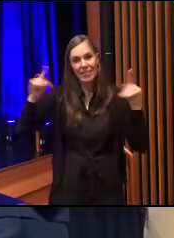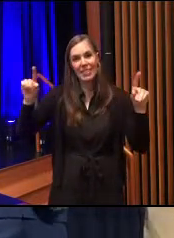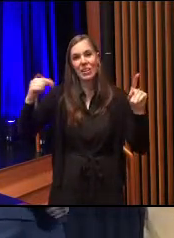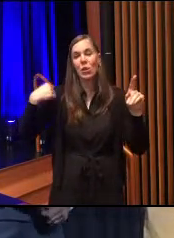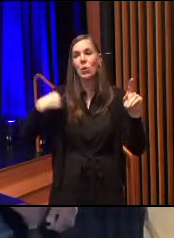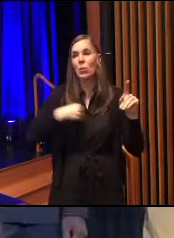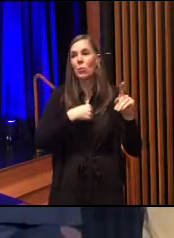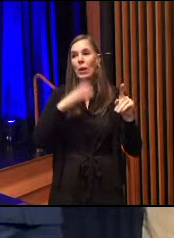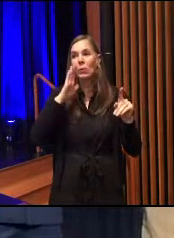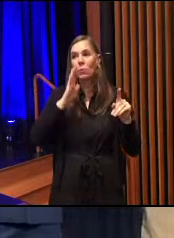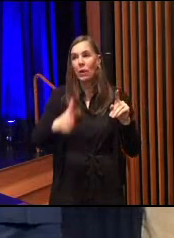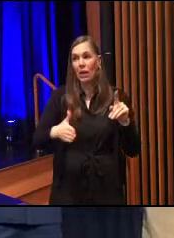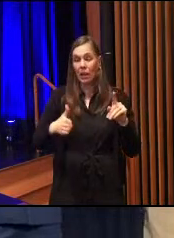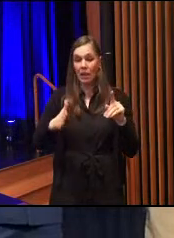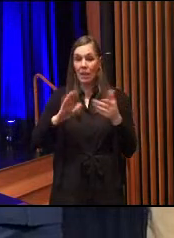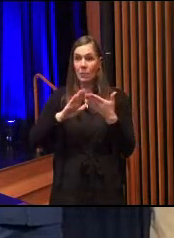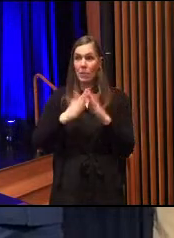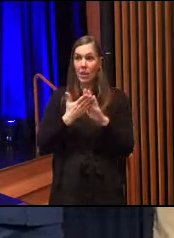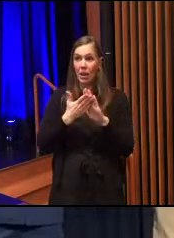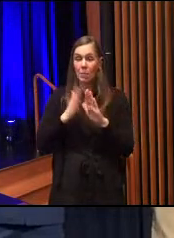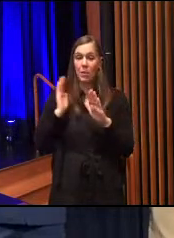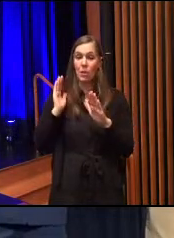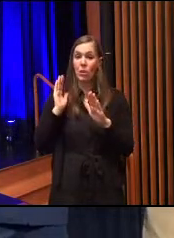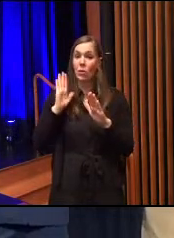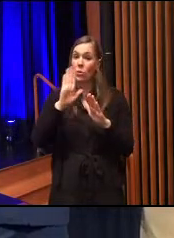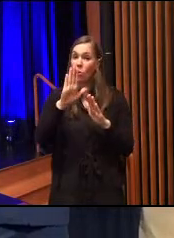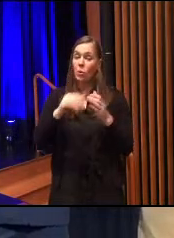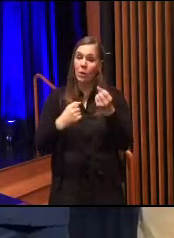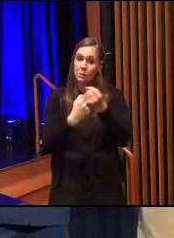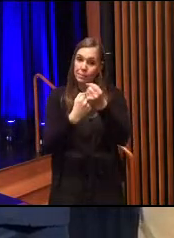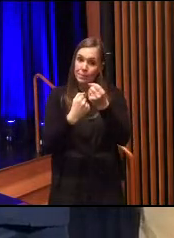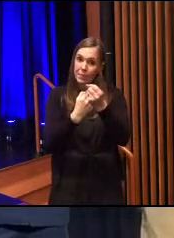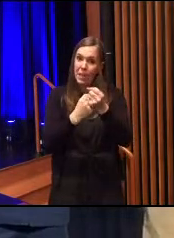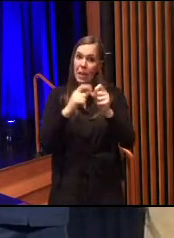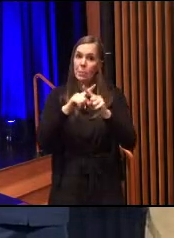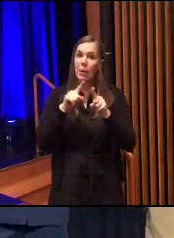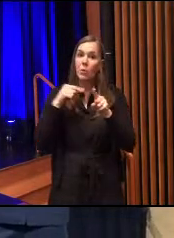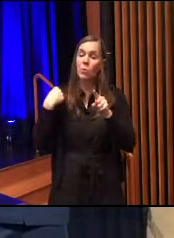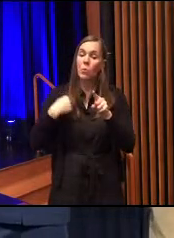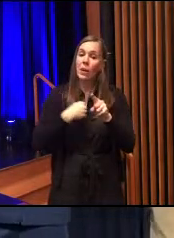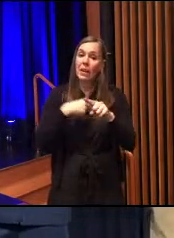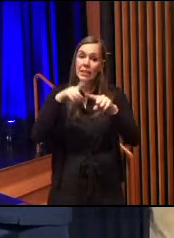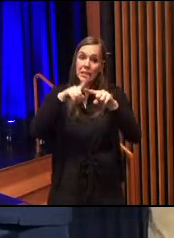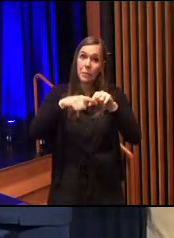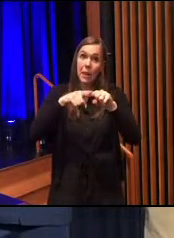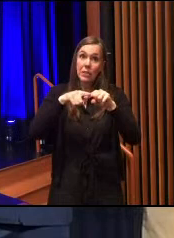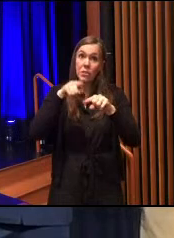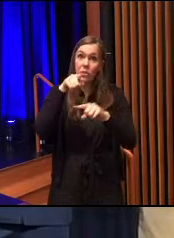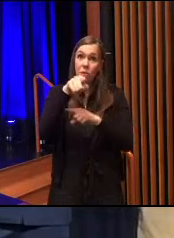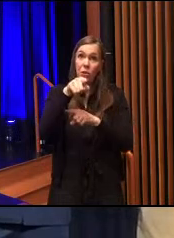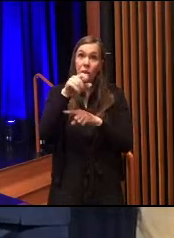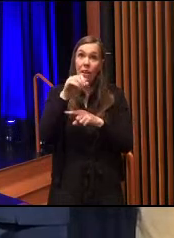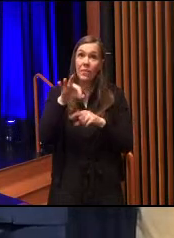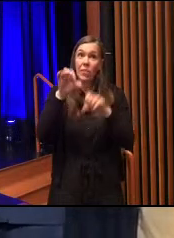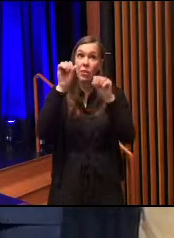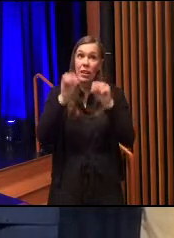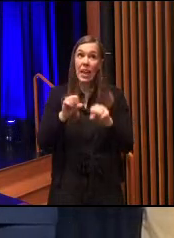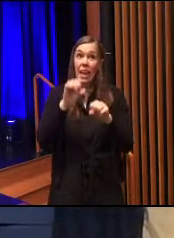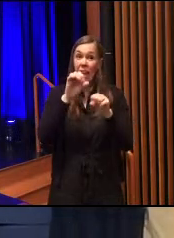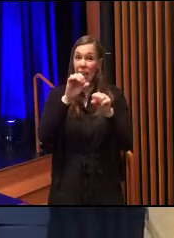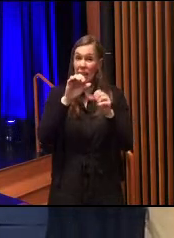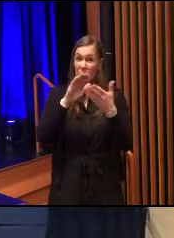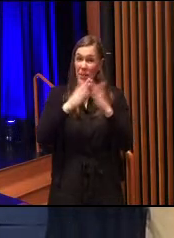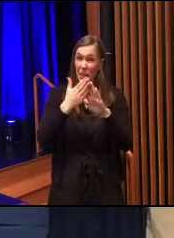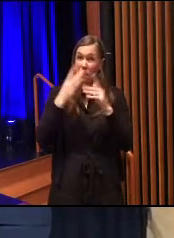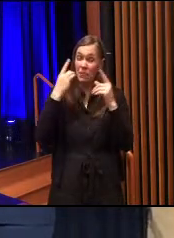executive leadership team will be your conduit, but we rely on you. If there can be any